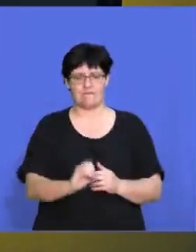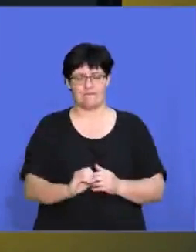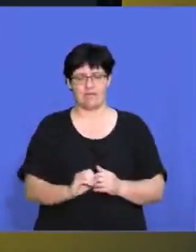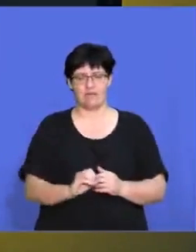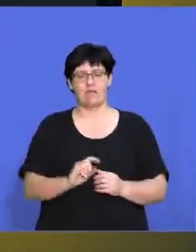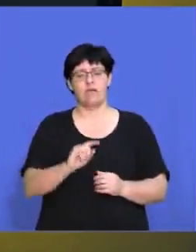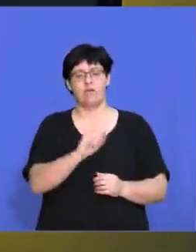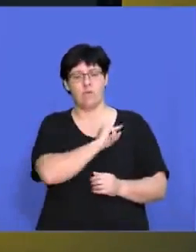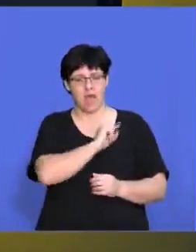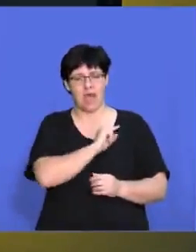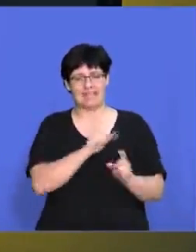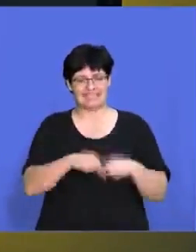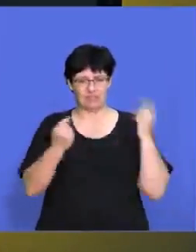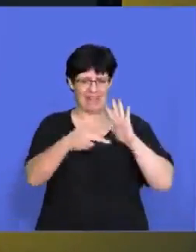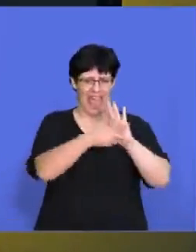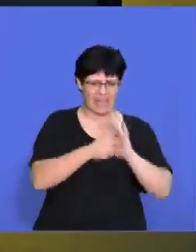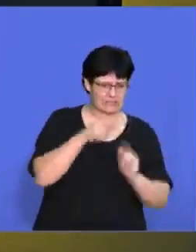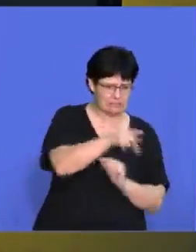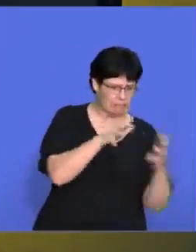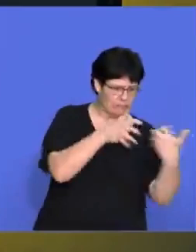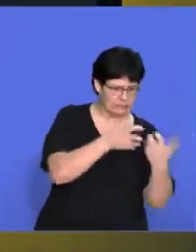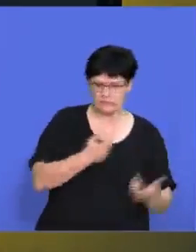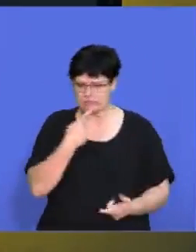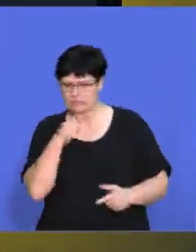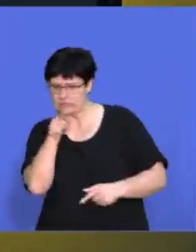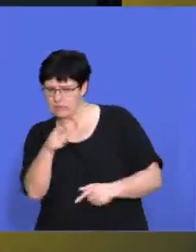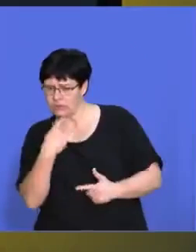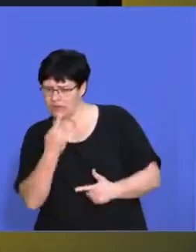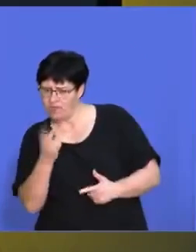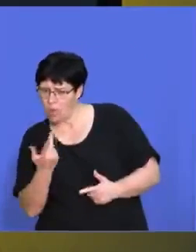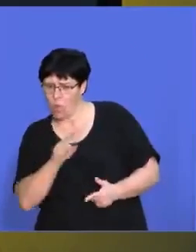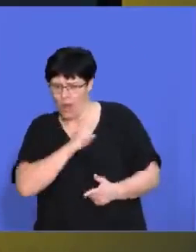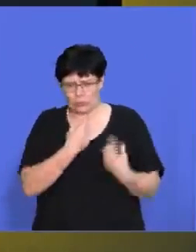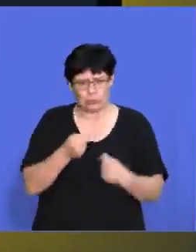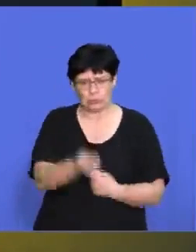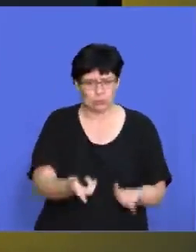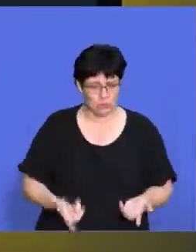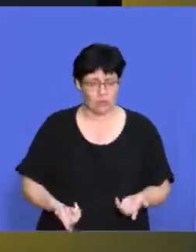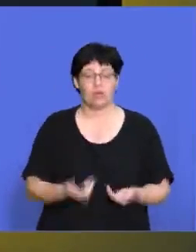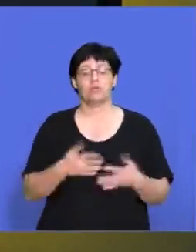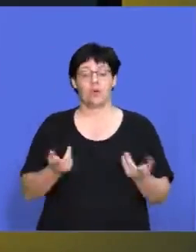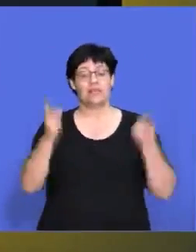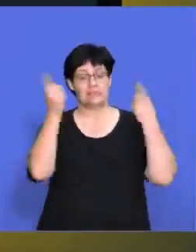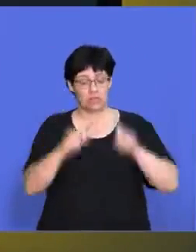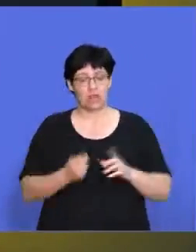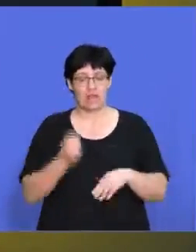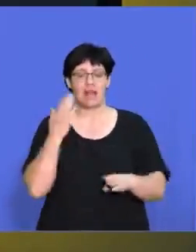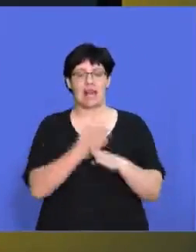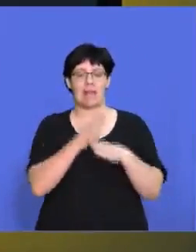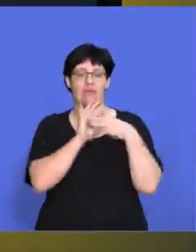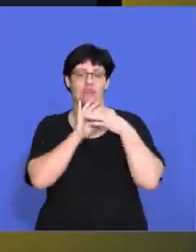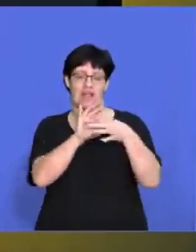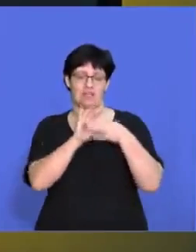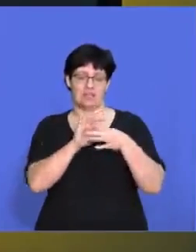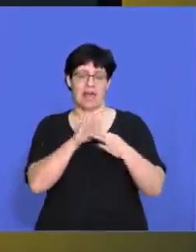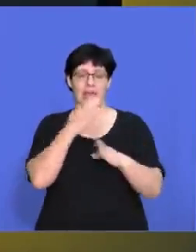confused when it comes to the, uh, the different acts and, and what they, and what they stand for. Um, especially